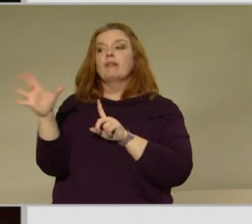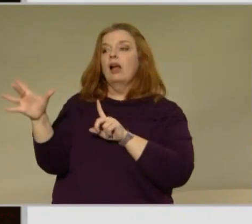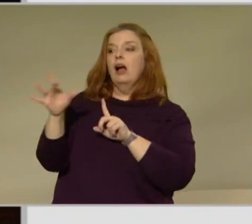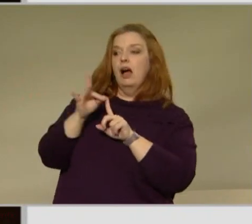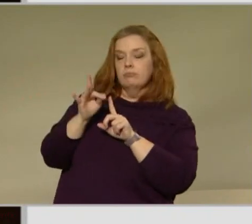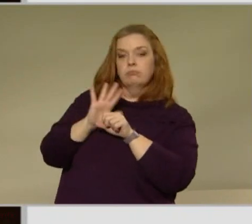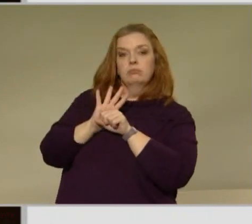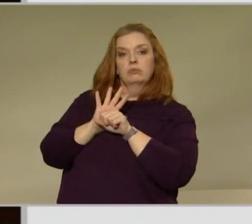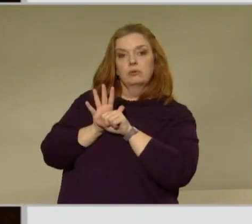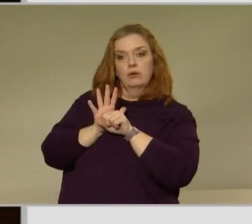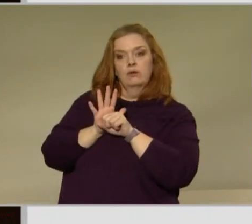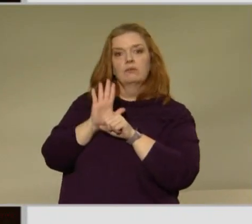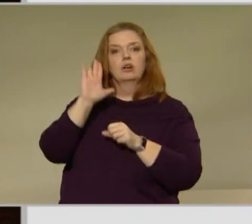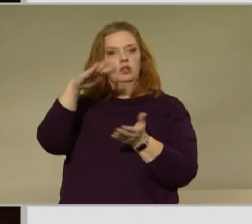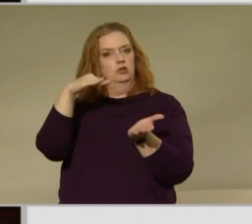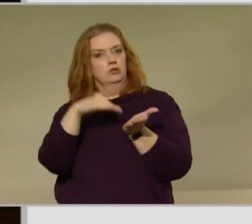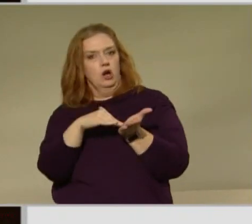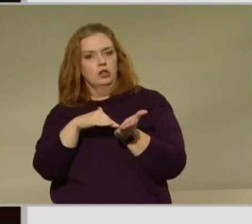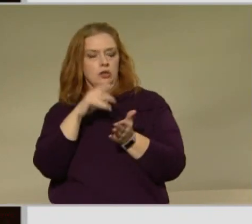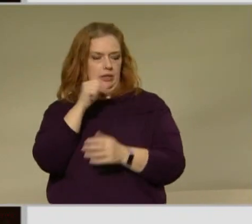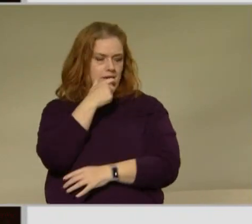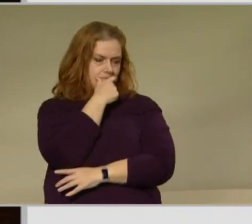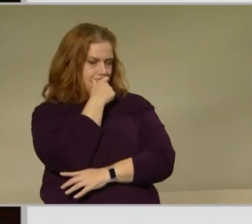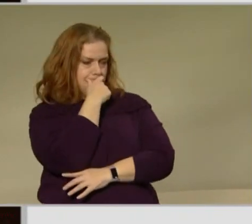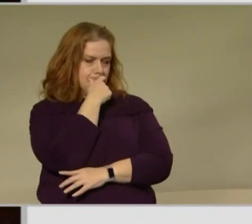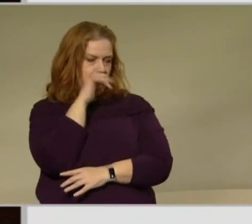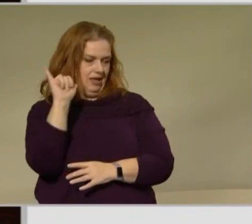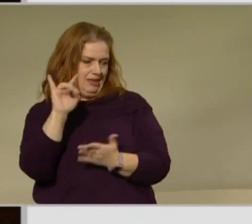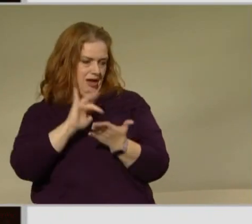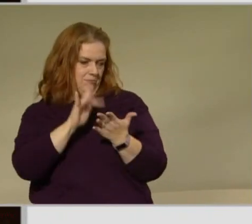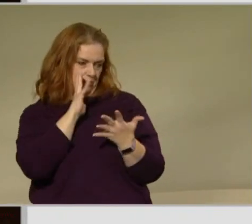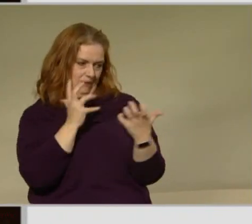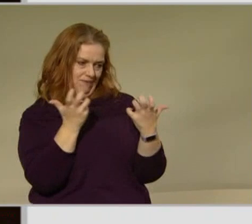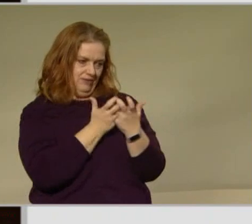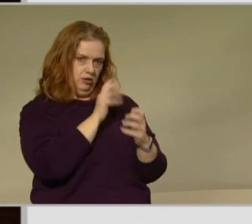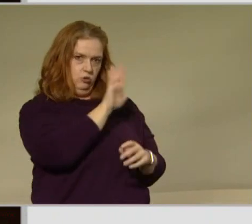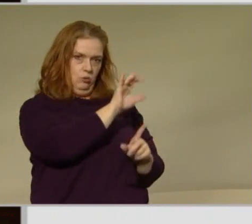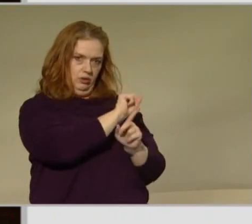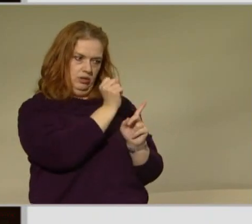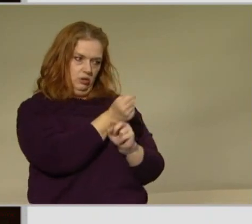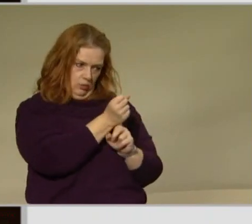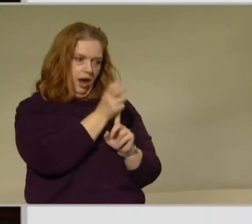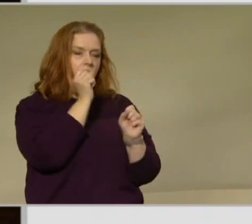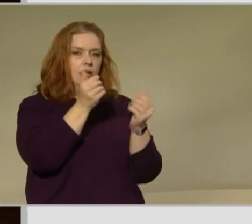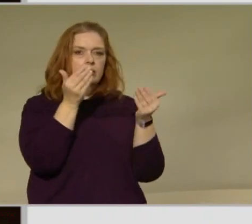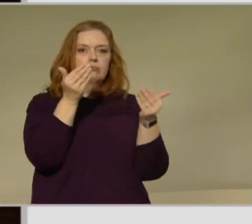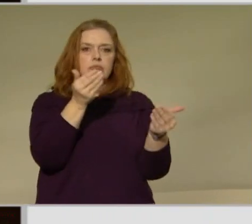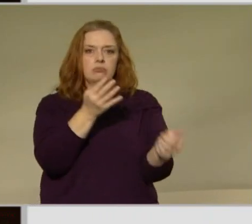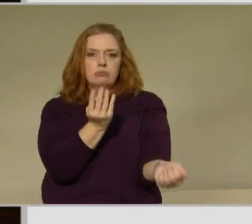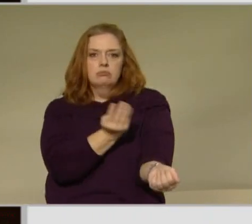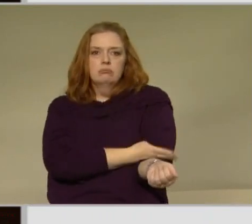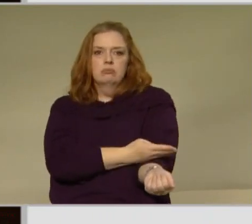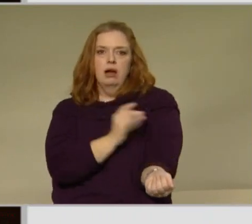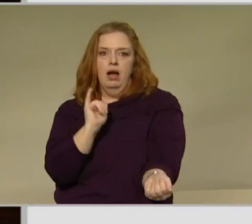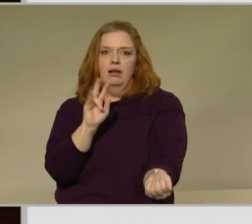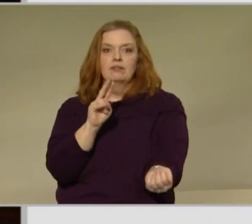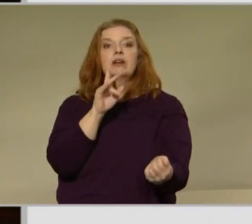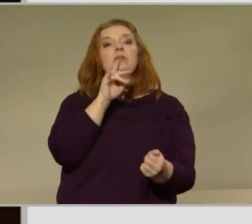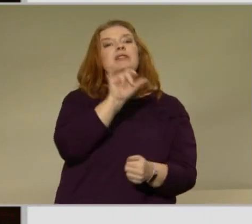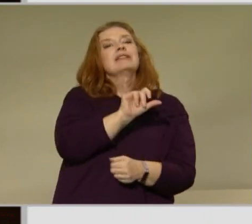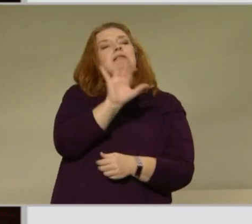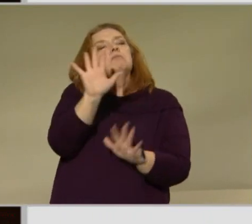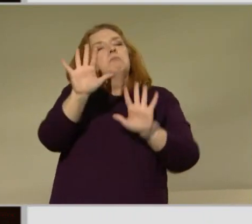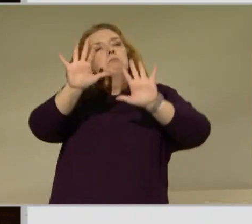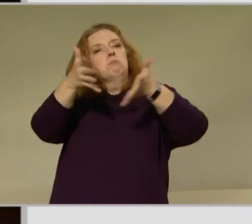health care workers can now determine whether this medication might be useful to them this is similar to the treatment that was given to President Trump